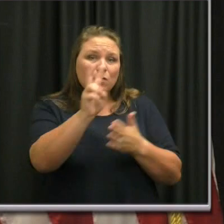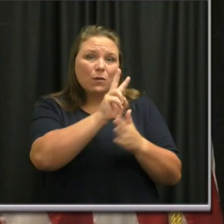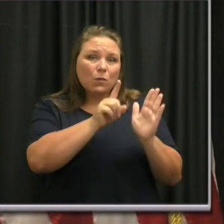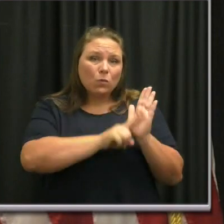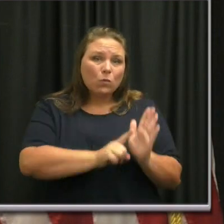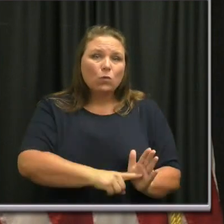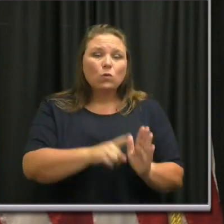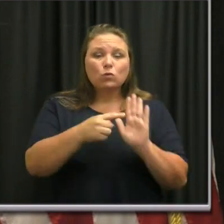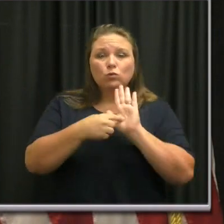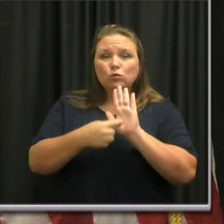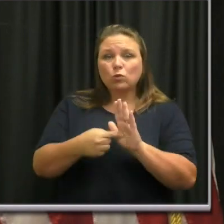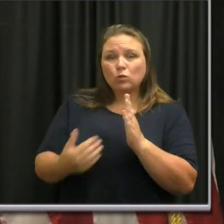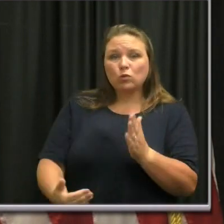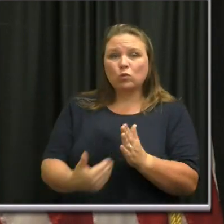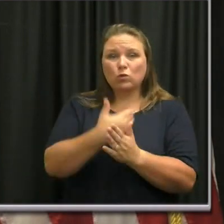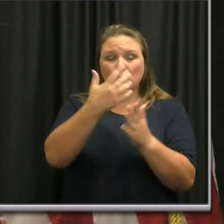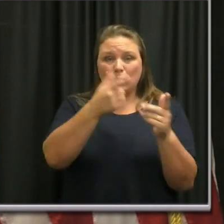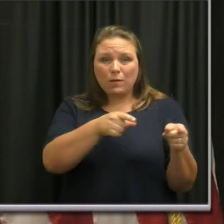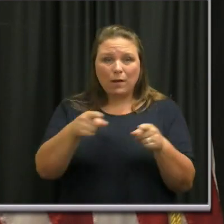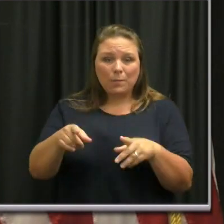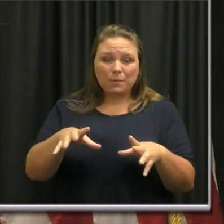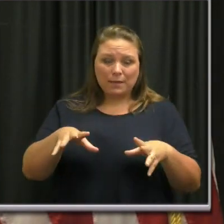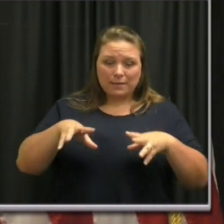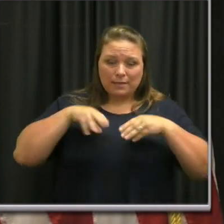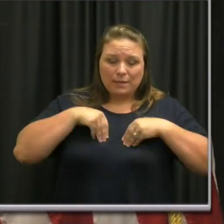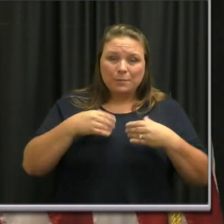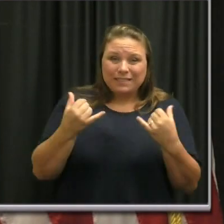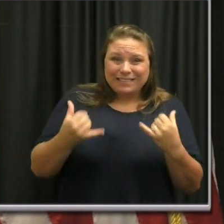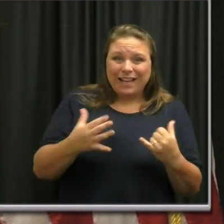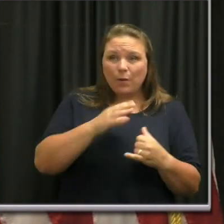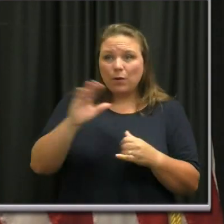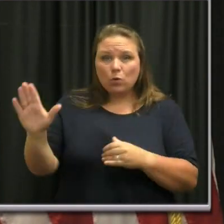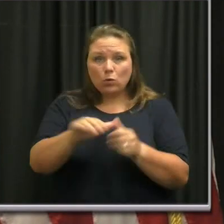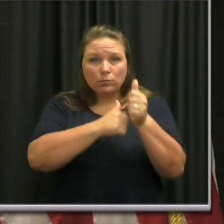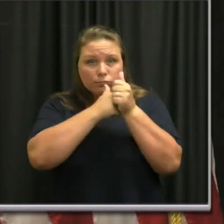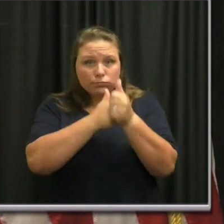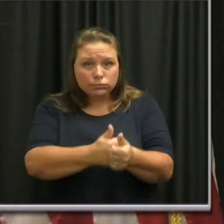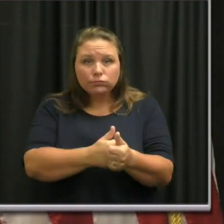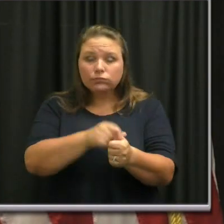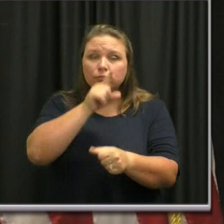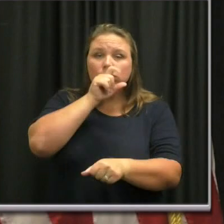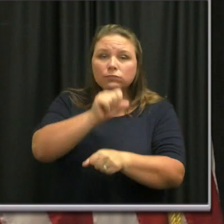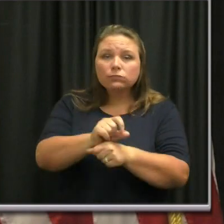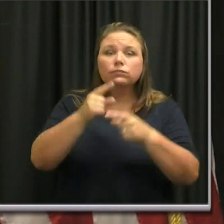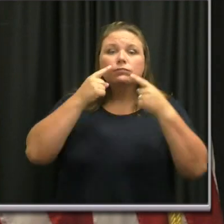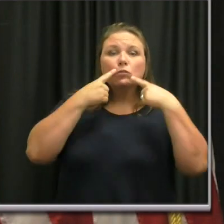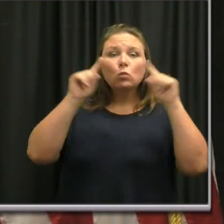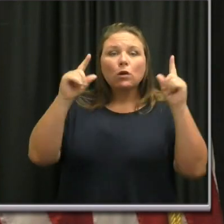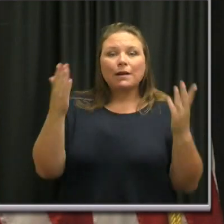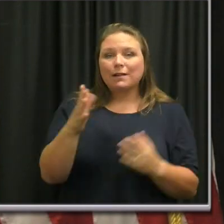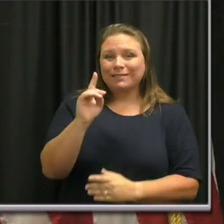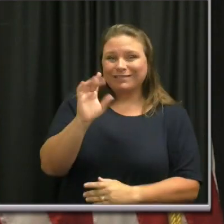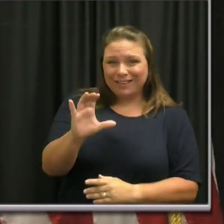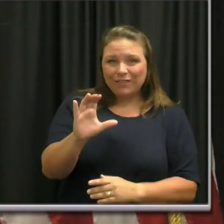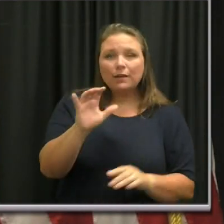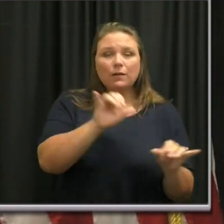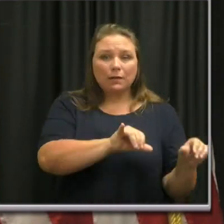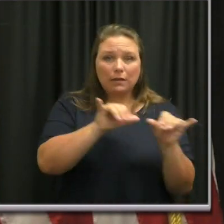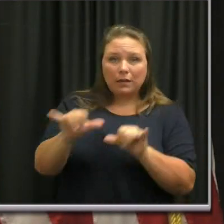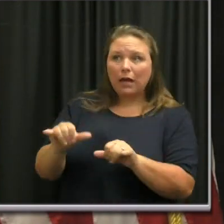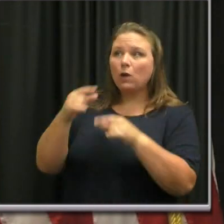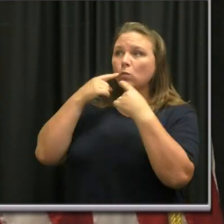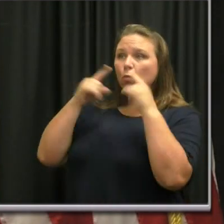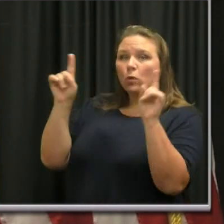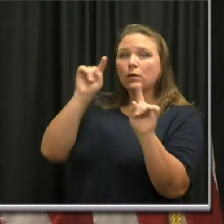the new protocols adopted here and your dedication to following them are working in Davidson County, as they are working